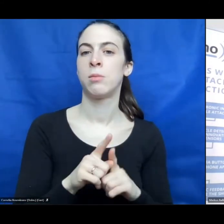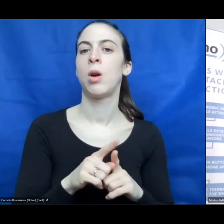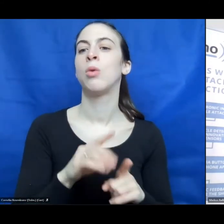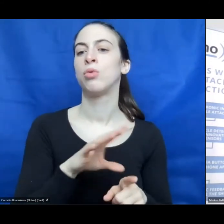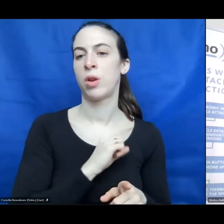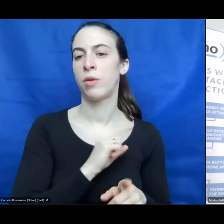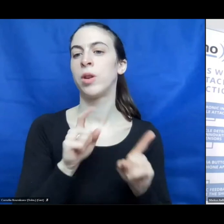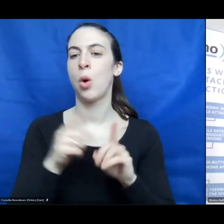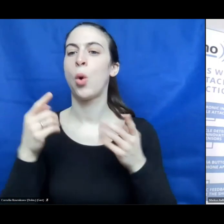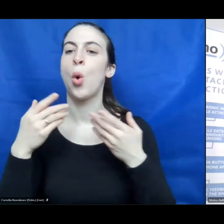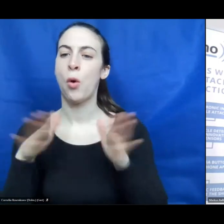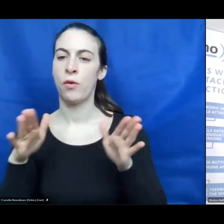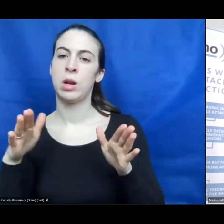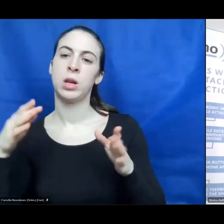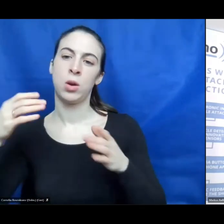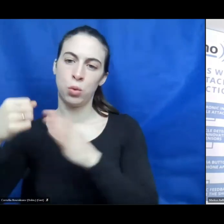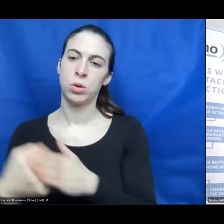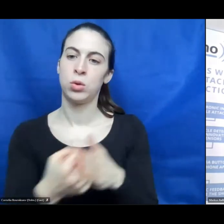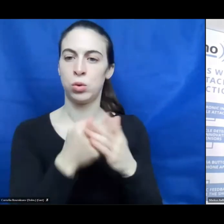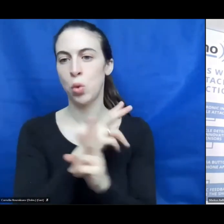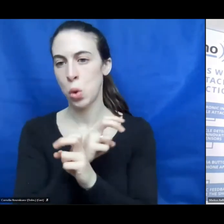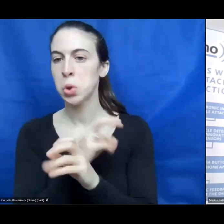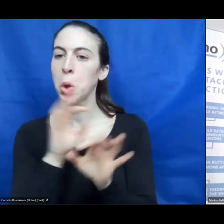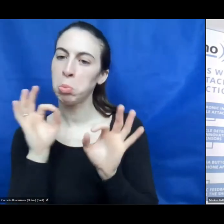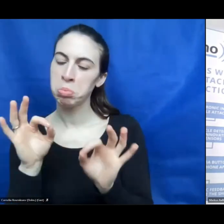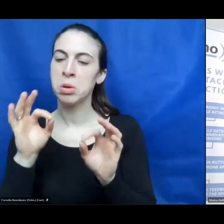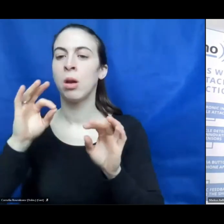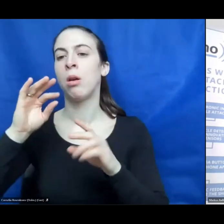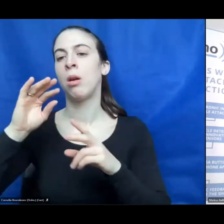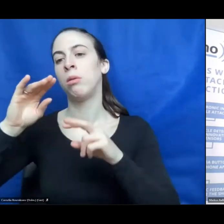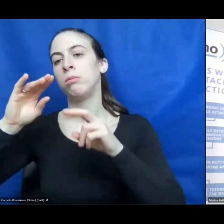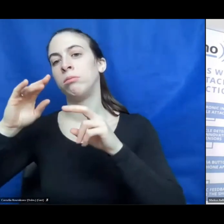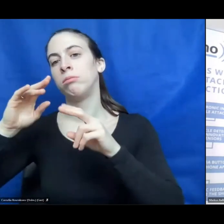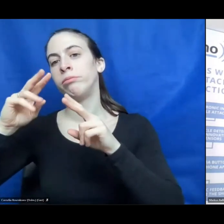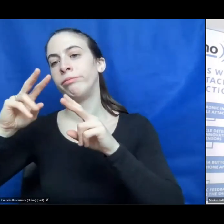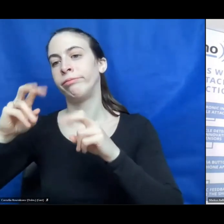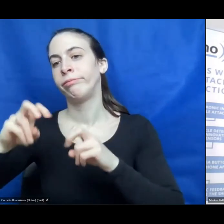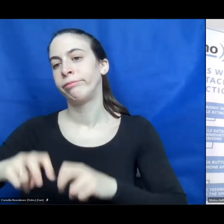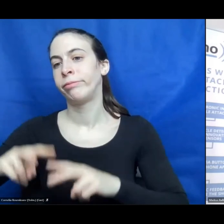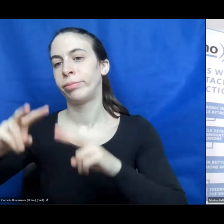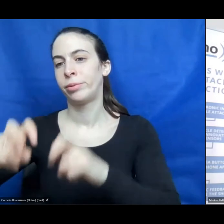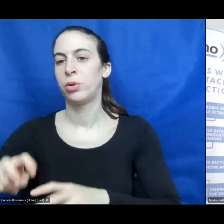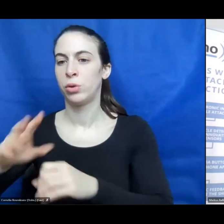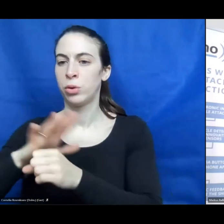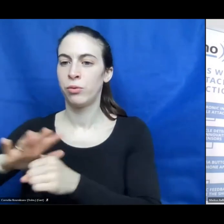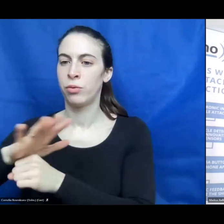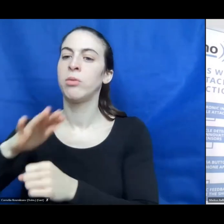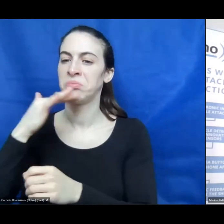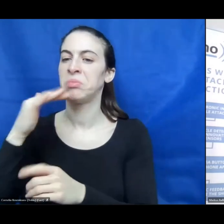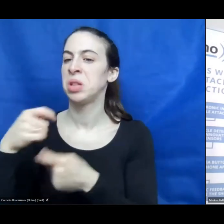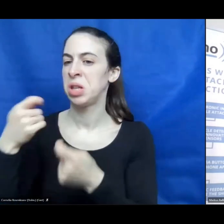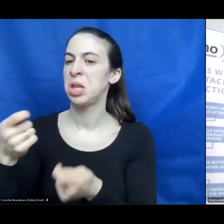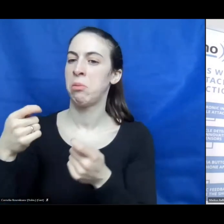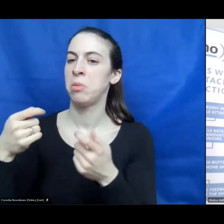support. So, in Austria, we have a very good research field and there's a lot of public support